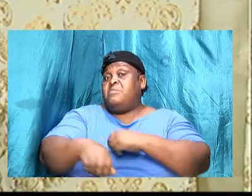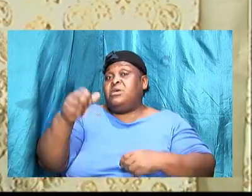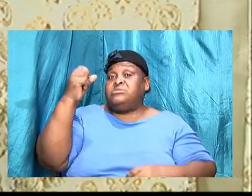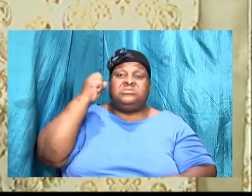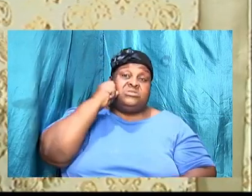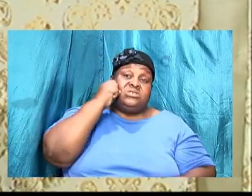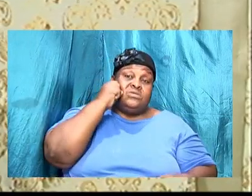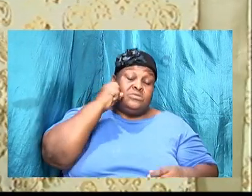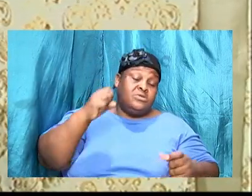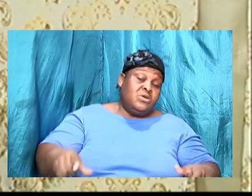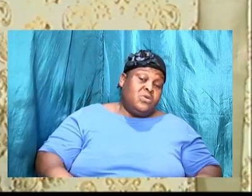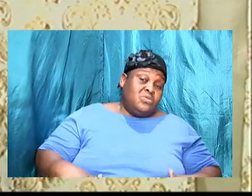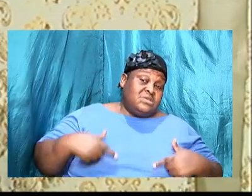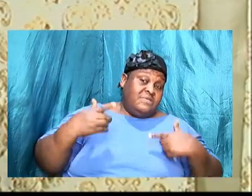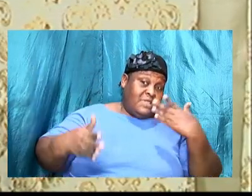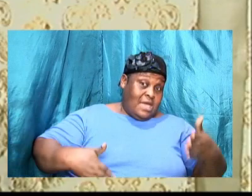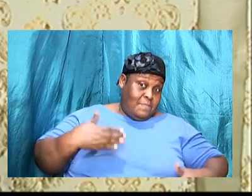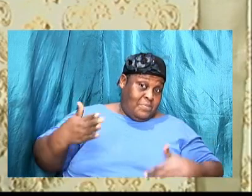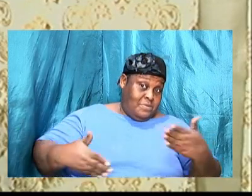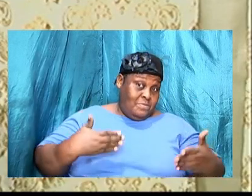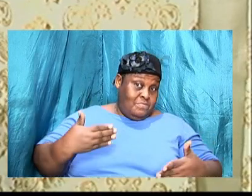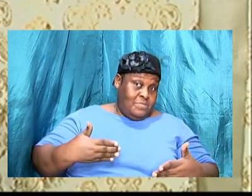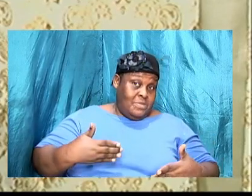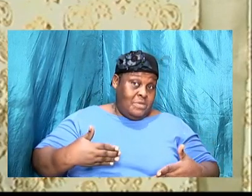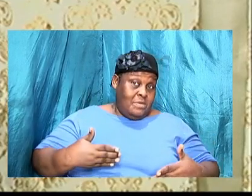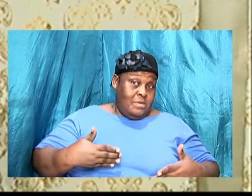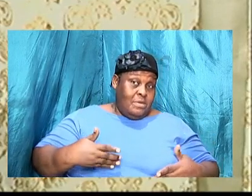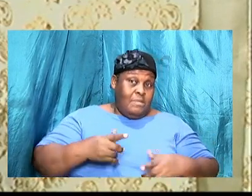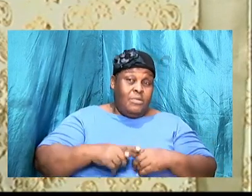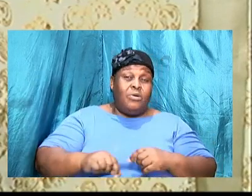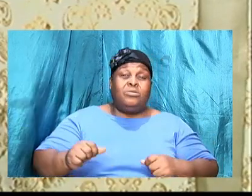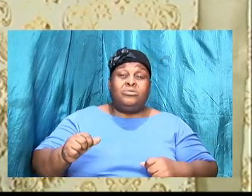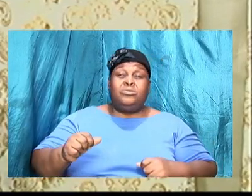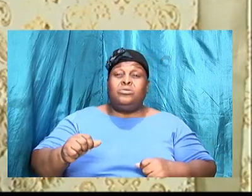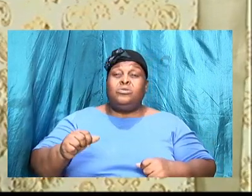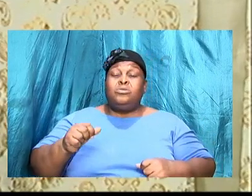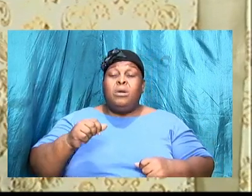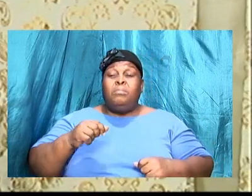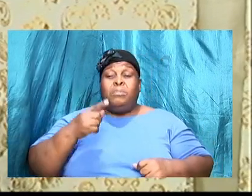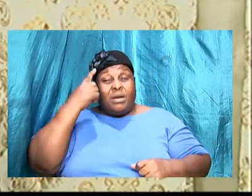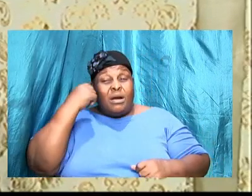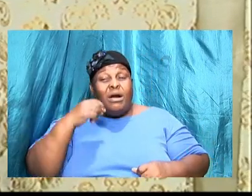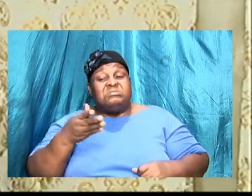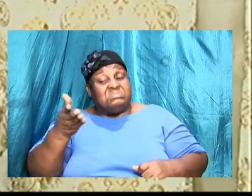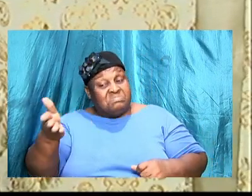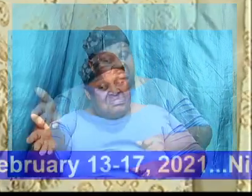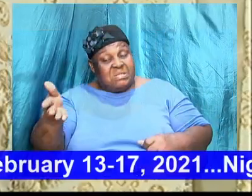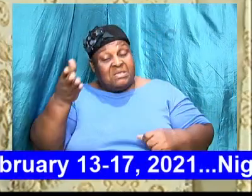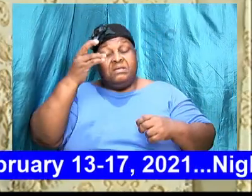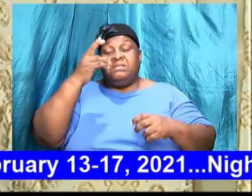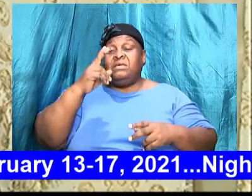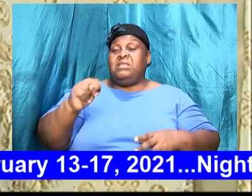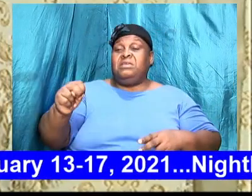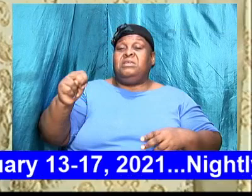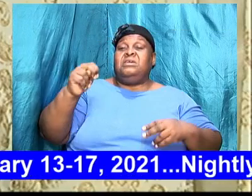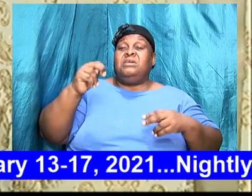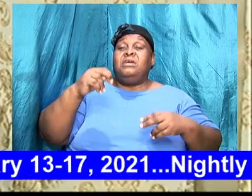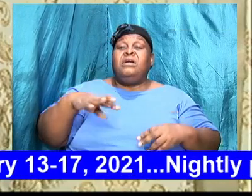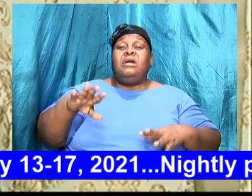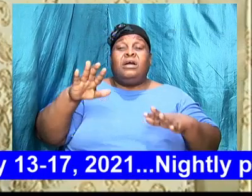thing that troubled them though was that they needed a child. They wanted a child. And